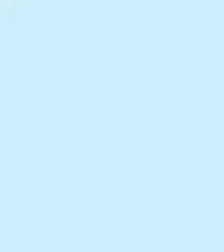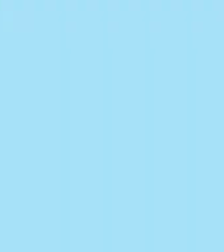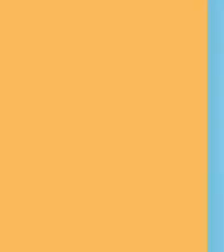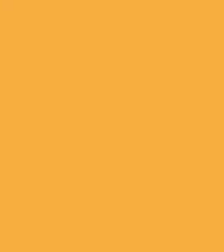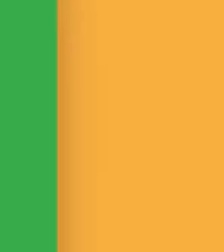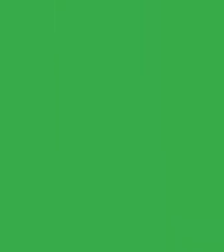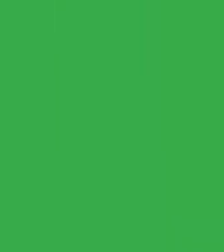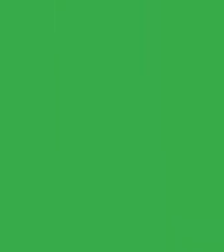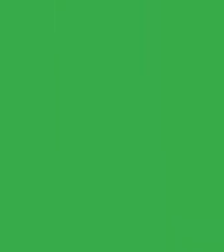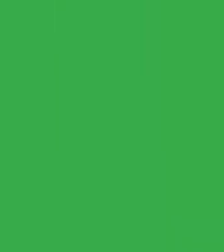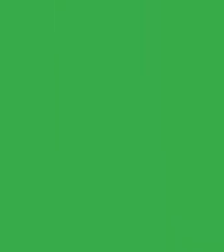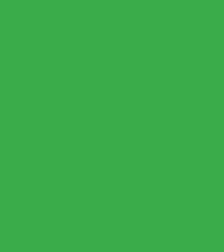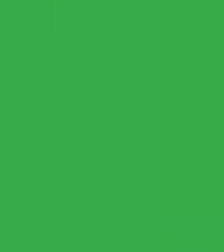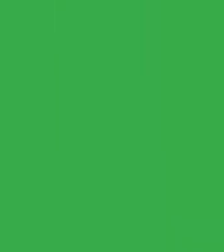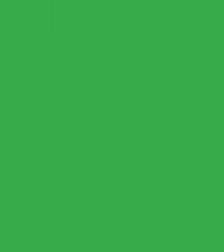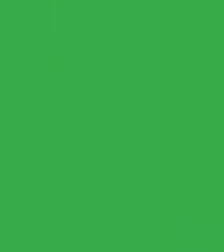door.